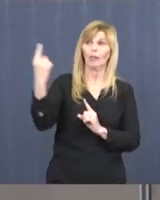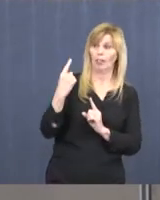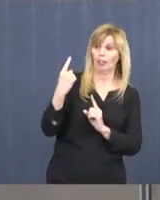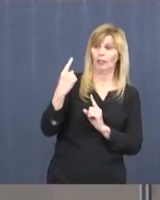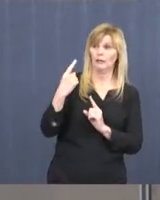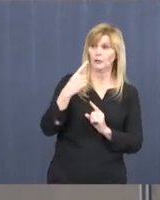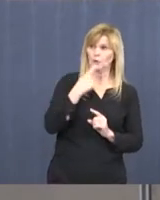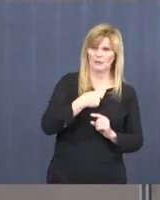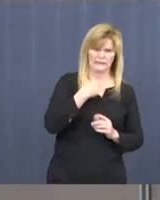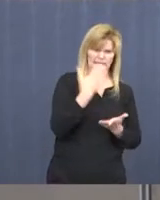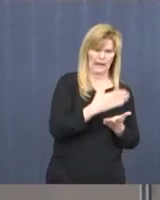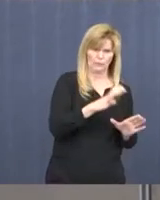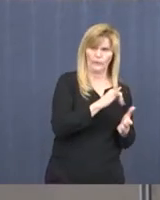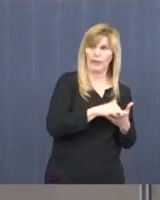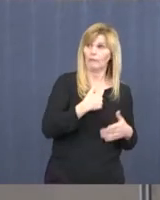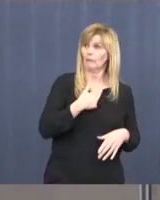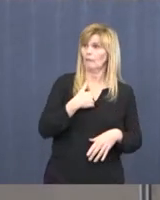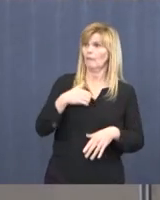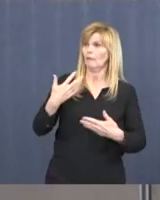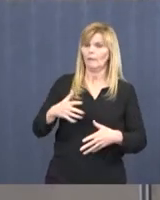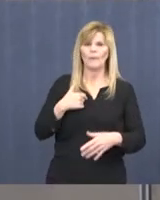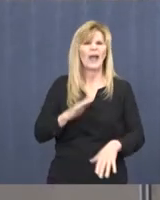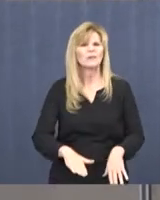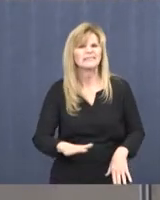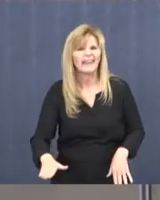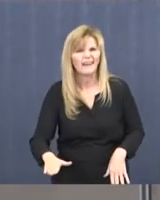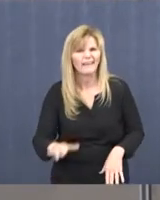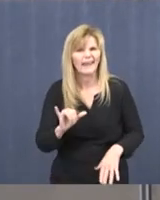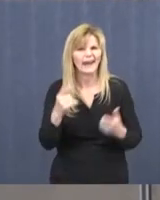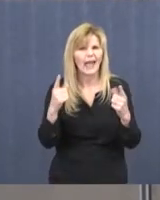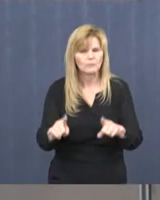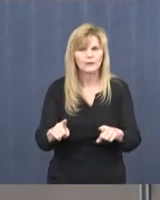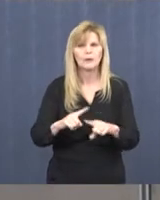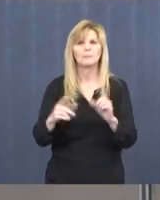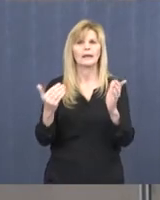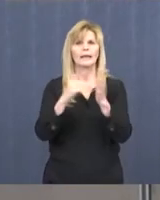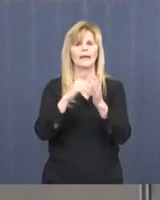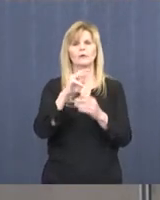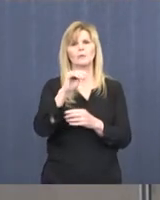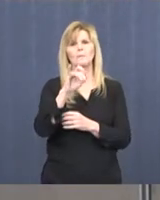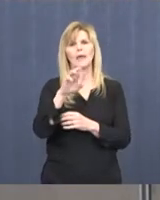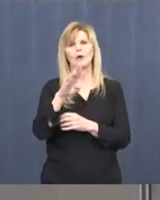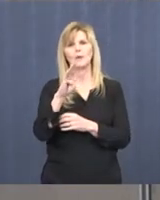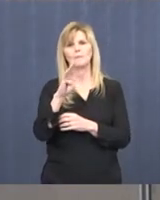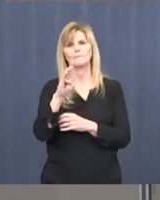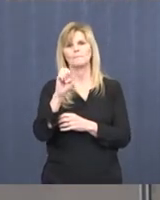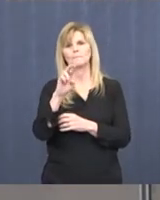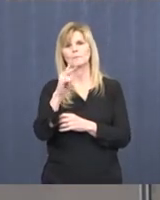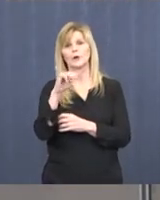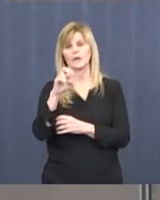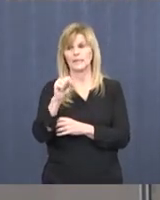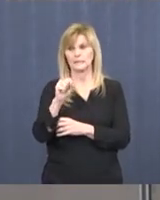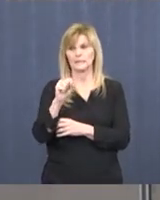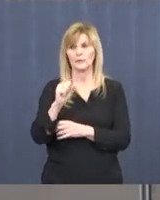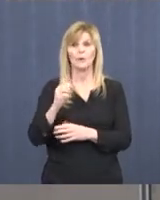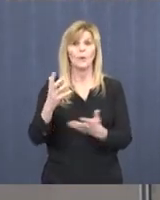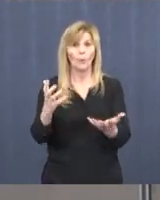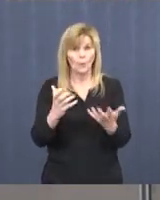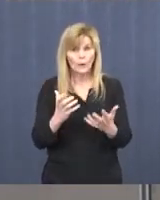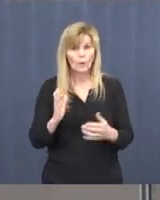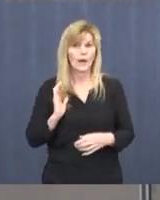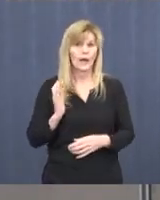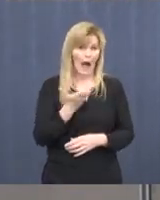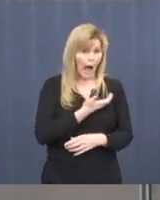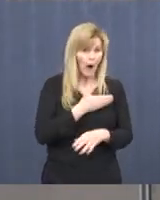when I shouldn't be doing things I shouldn't have been doing. But, again, to Mayor Bernie's point, we all want our kids to be sitting here